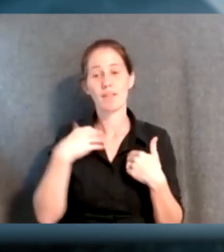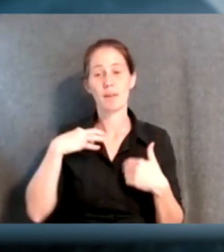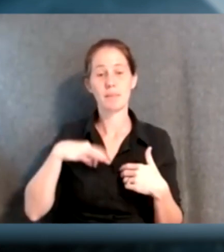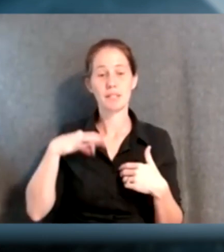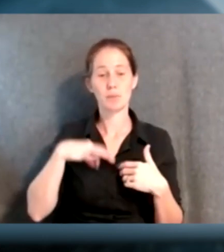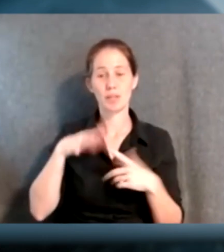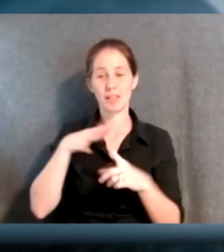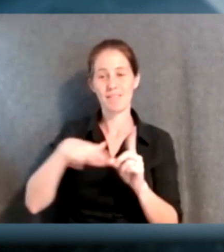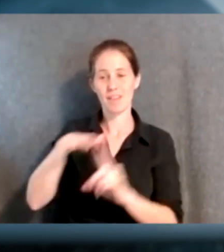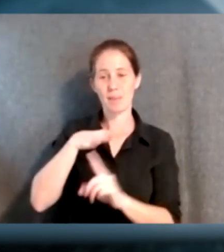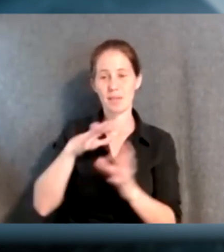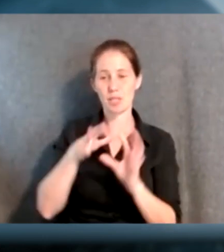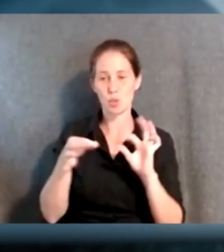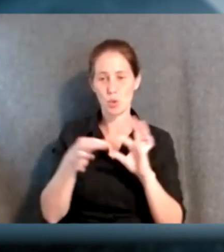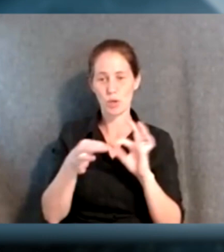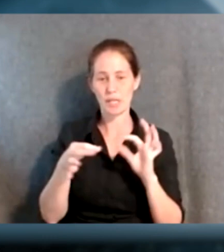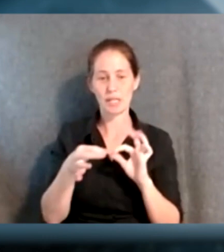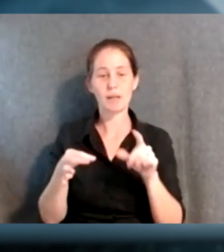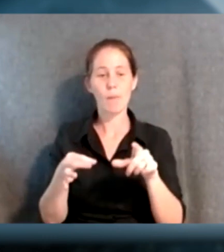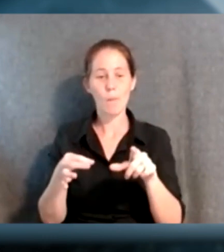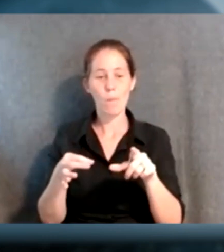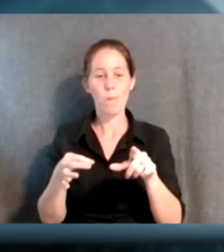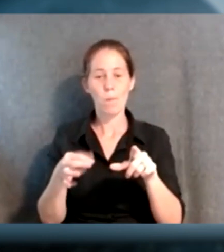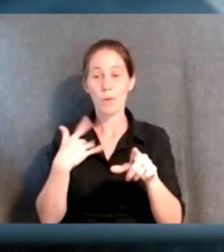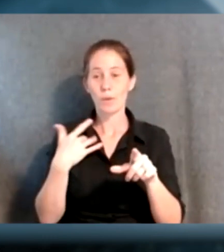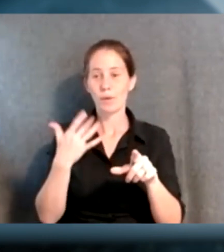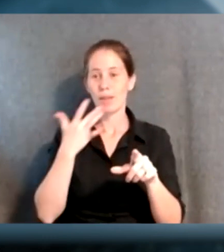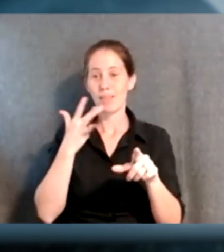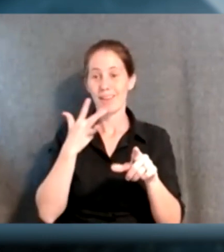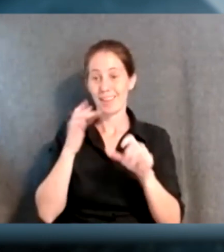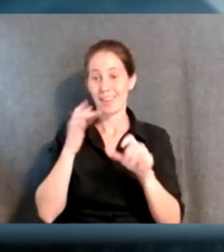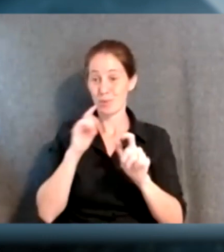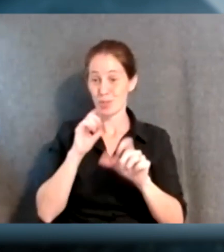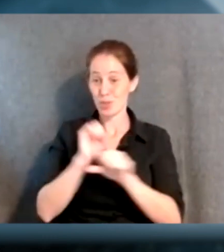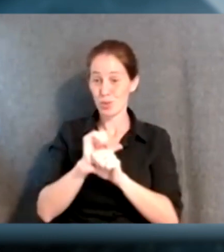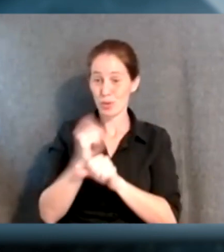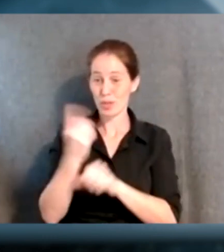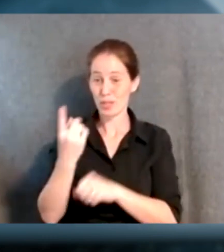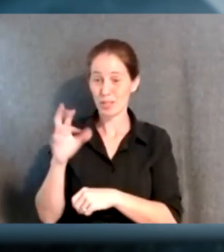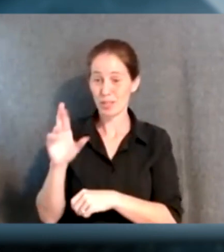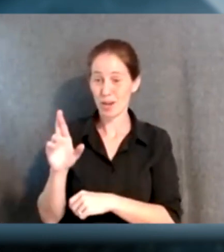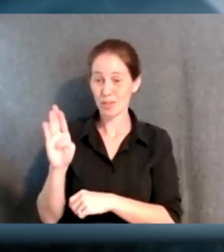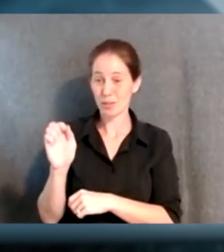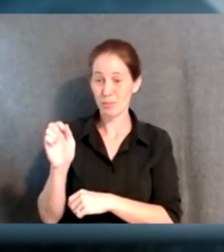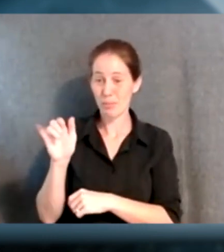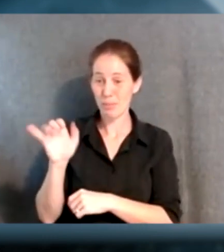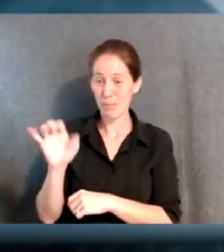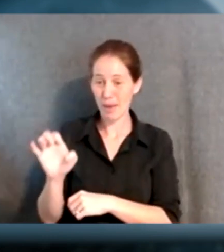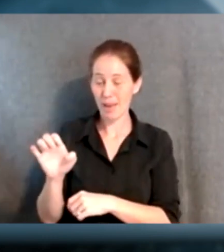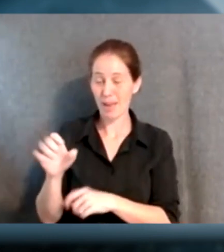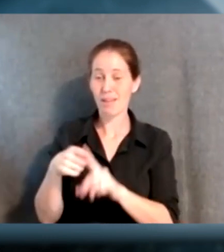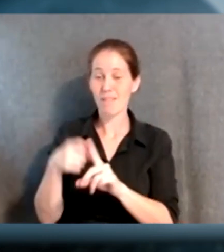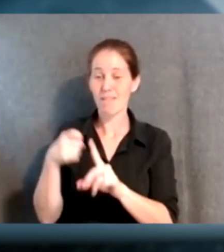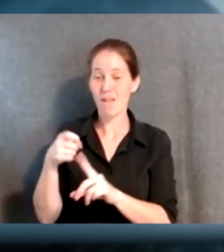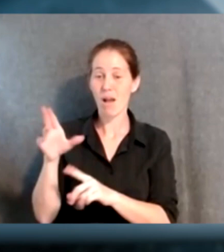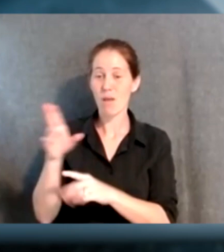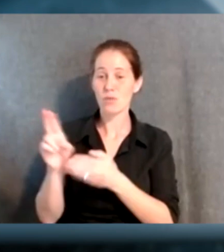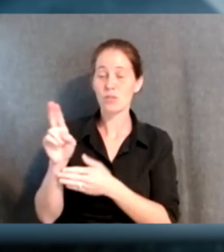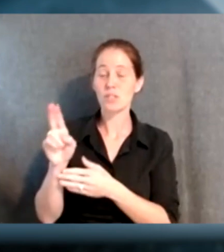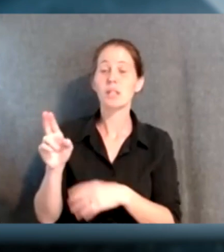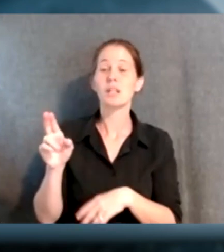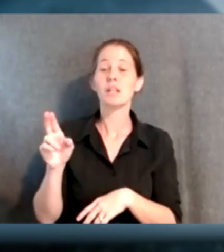have a Pittsburgh and the environment story that we were lucky enough to work with Dr. Jameel Bay on from Urban Kind Institute,